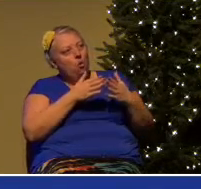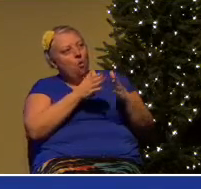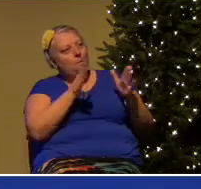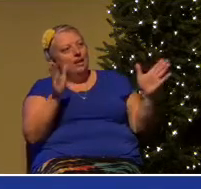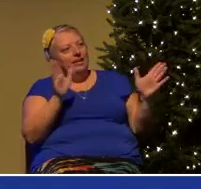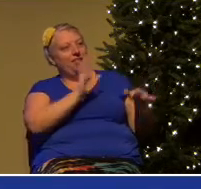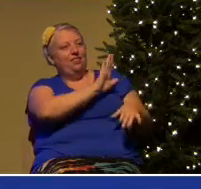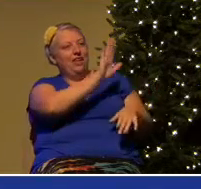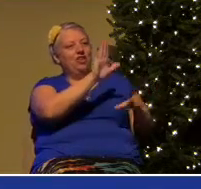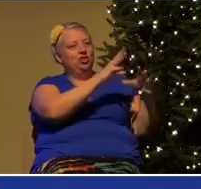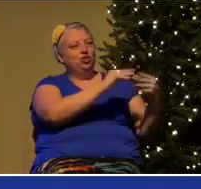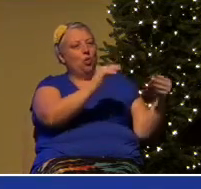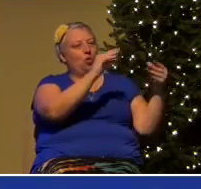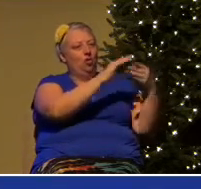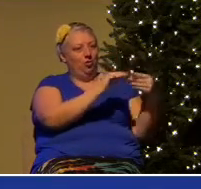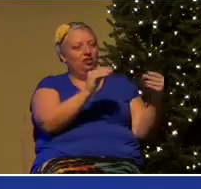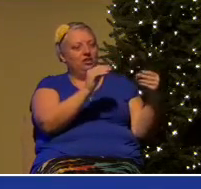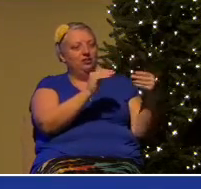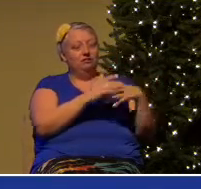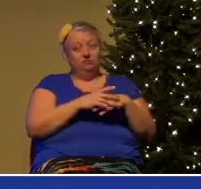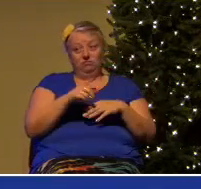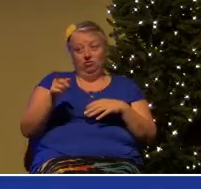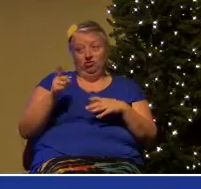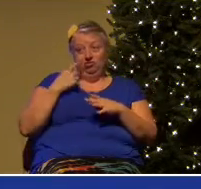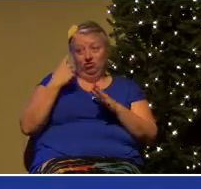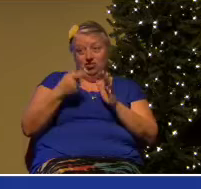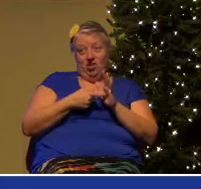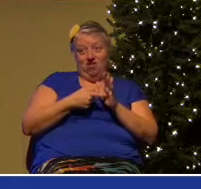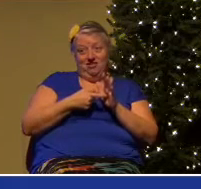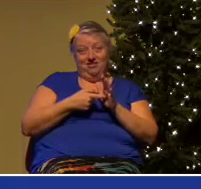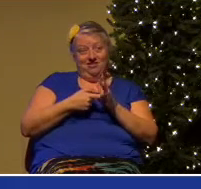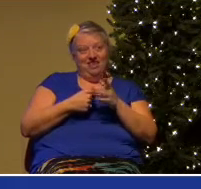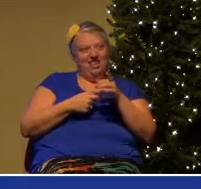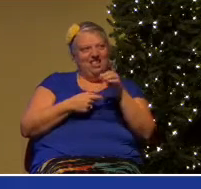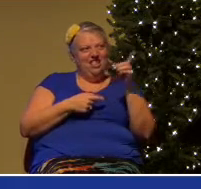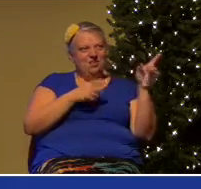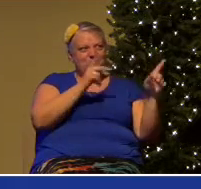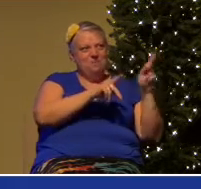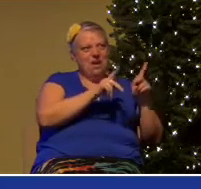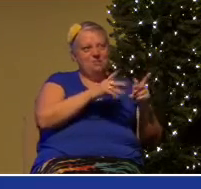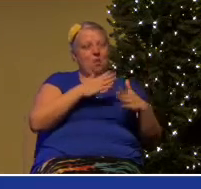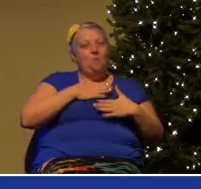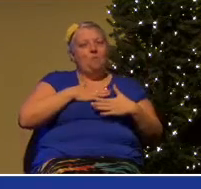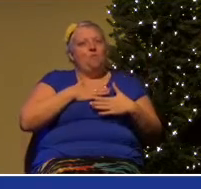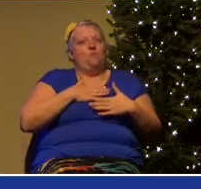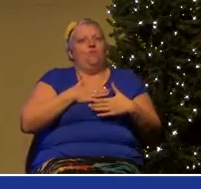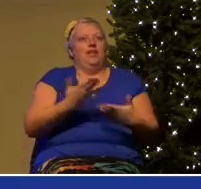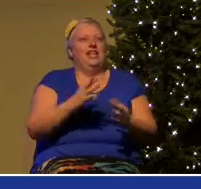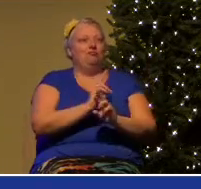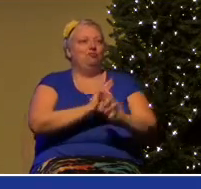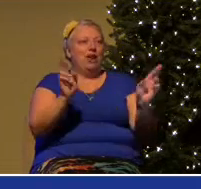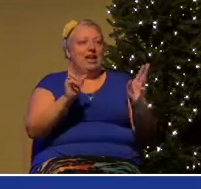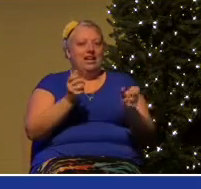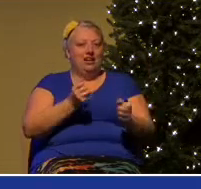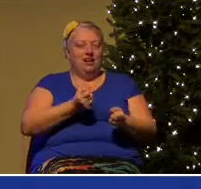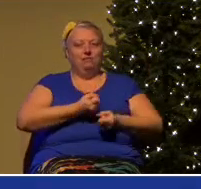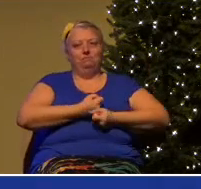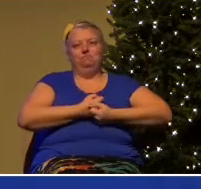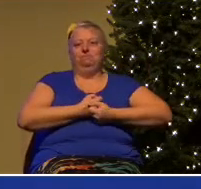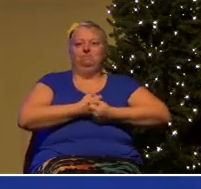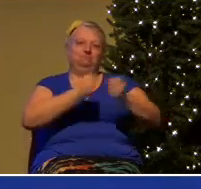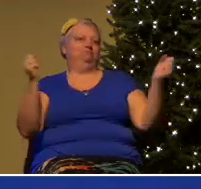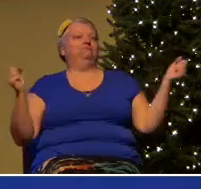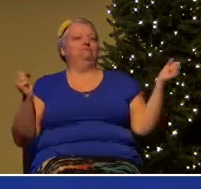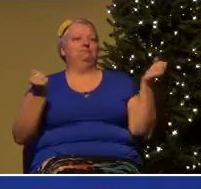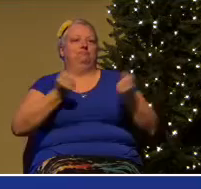I don't know if you have ever noticed this, but people are more than ready to spill their guts. I mean, part of the culture of the day is there